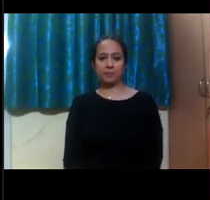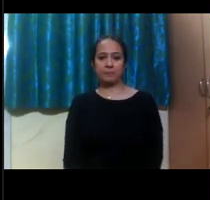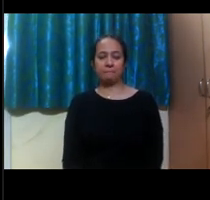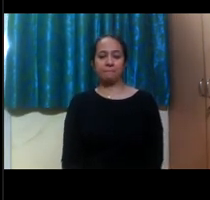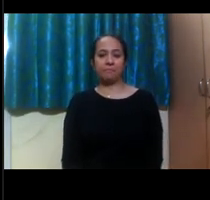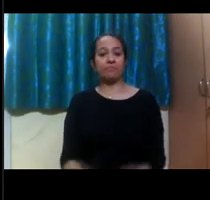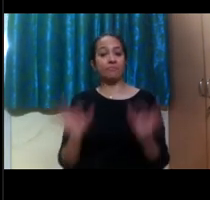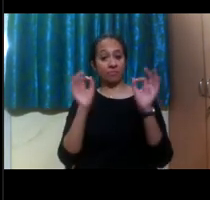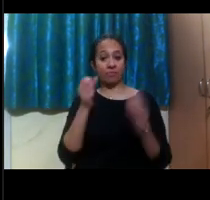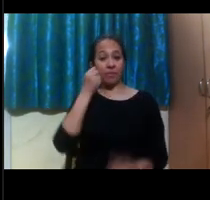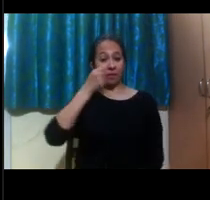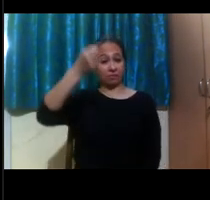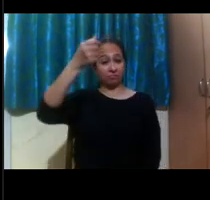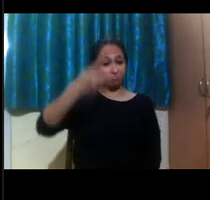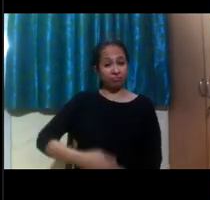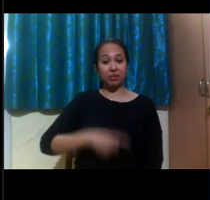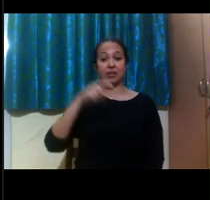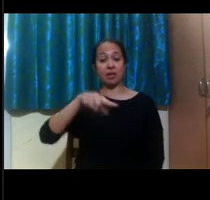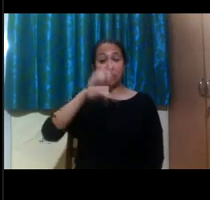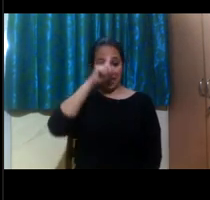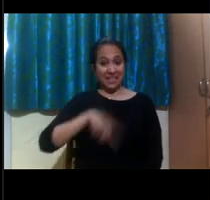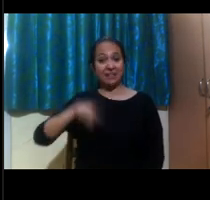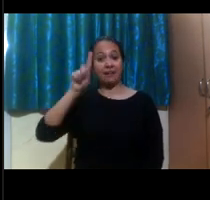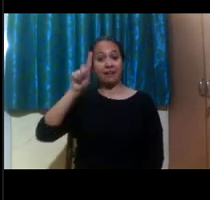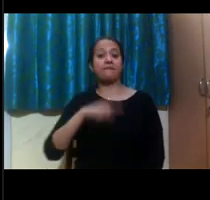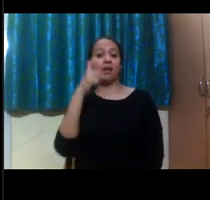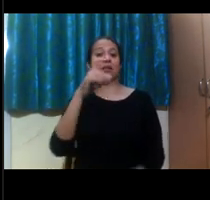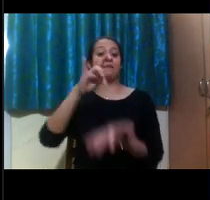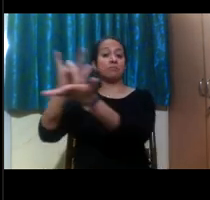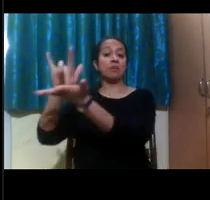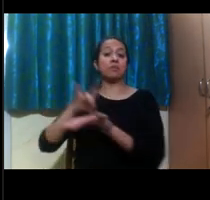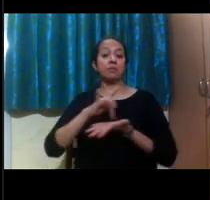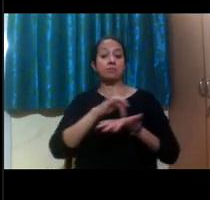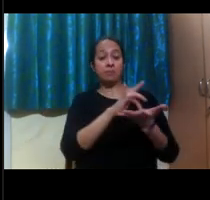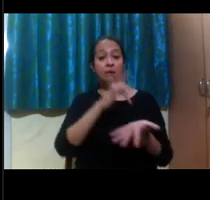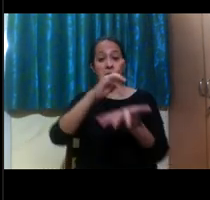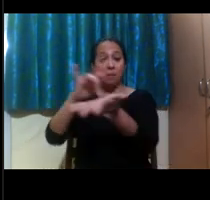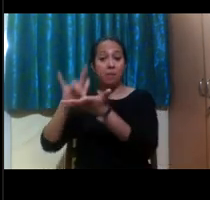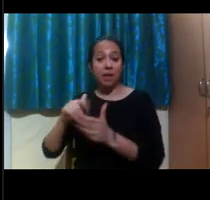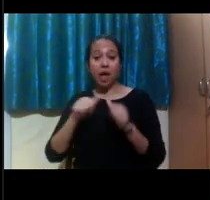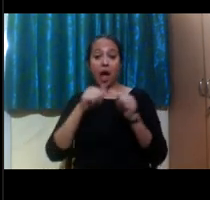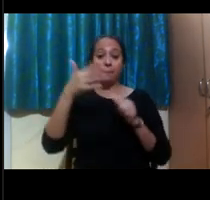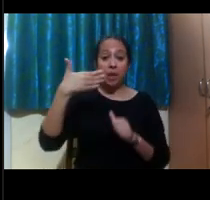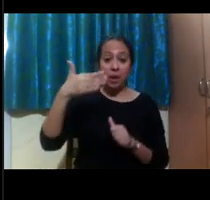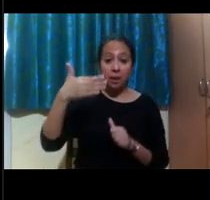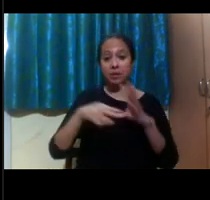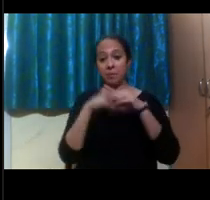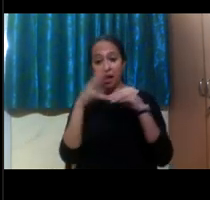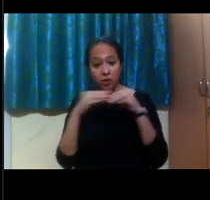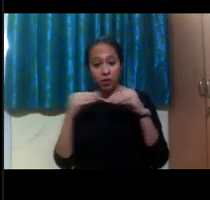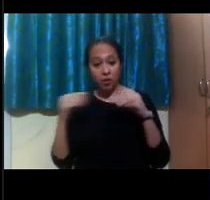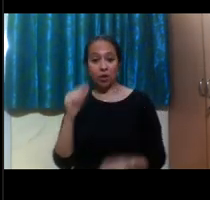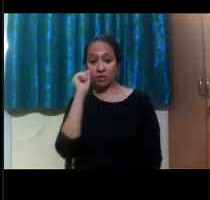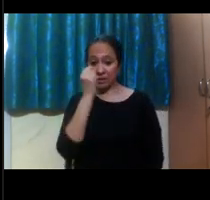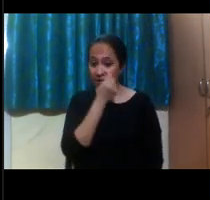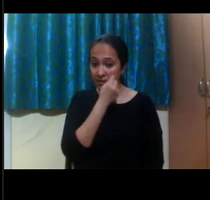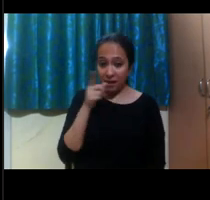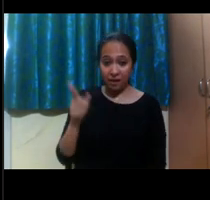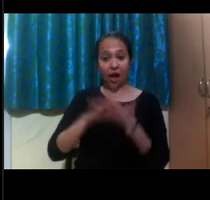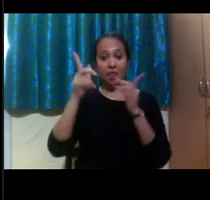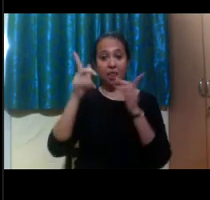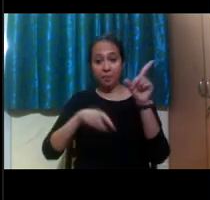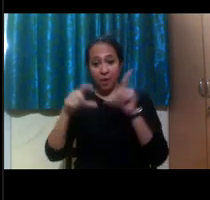There are seven centers in India. They are located in Ahmedabad, Bangalore, Chennai, Hyderabad,